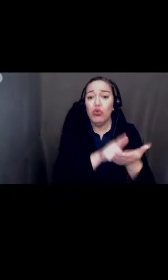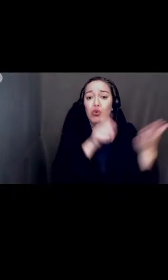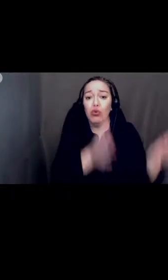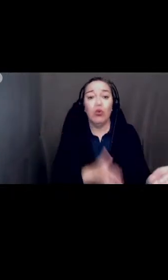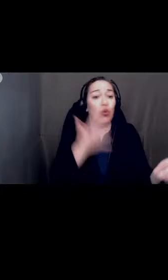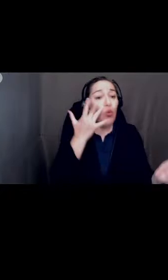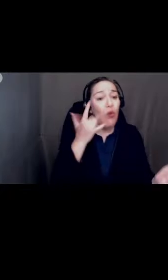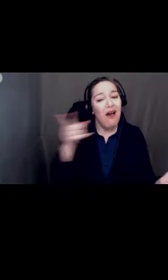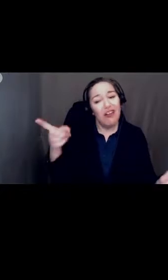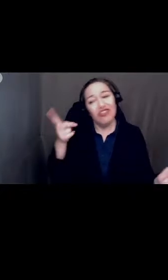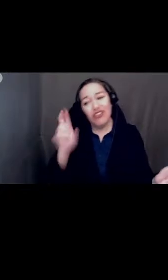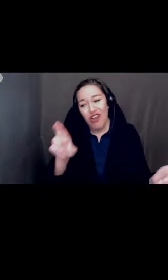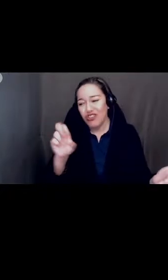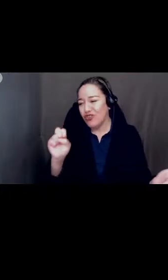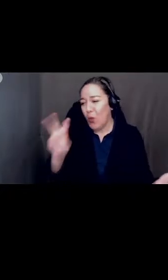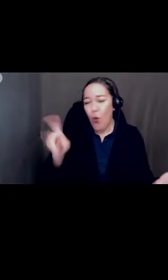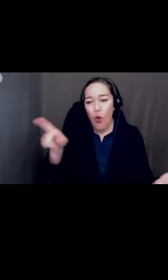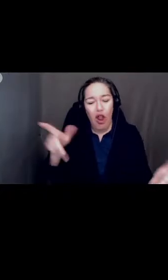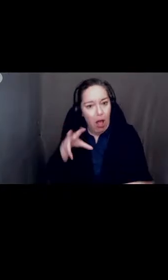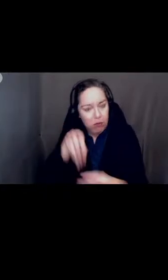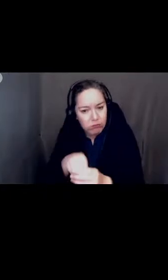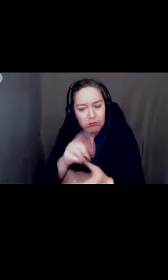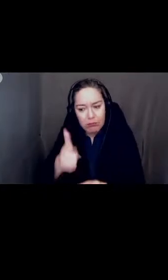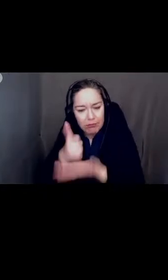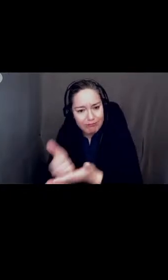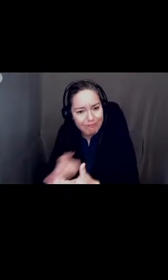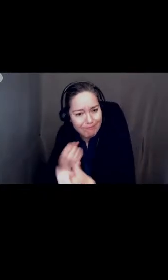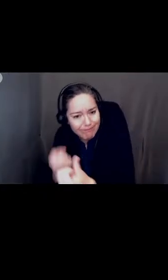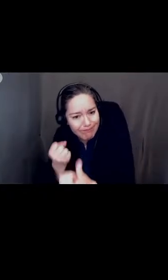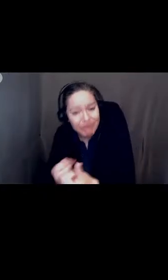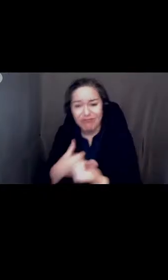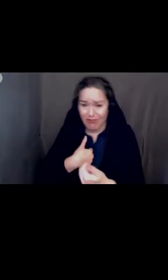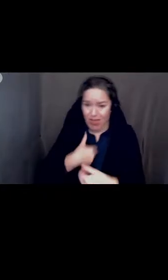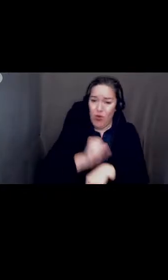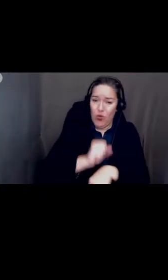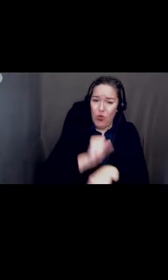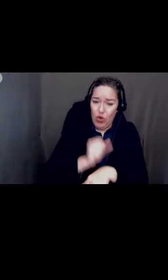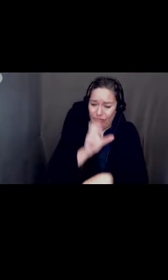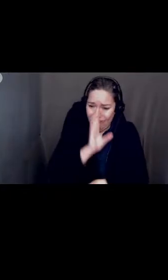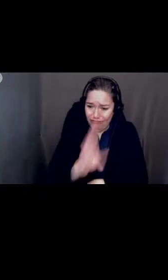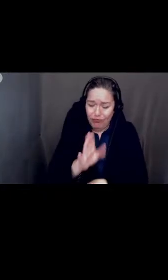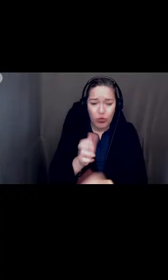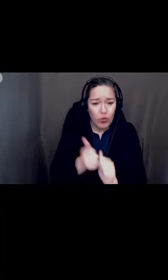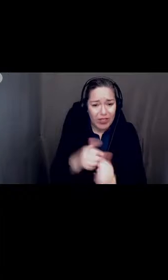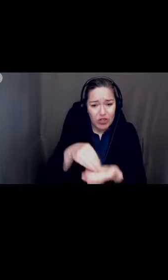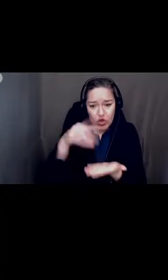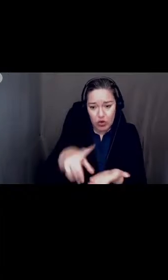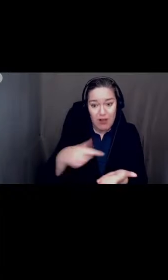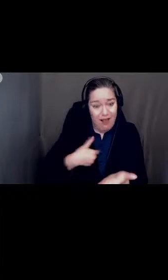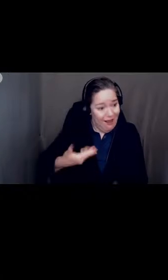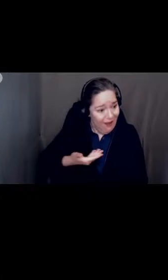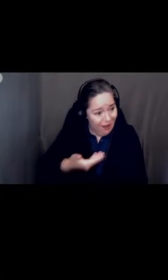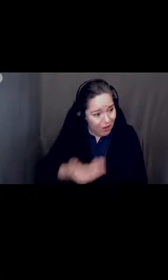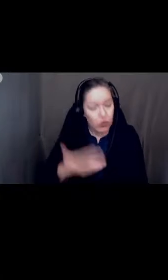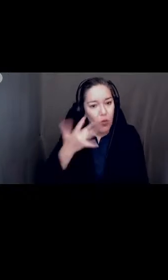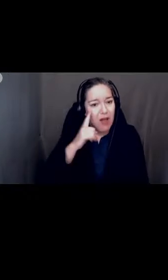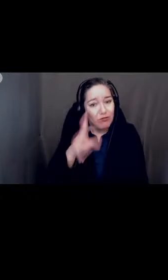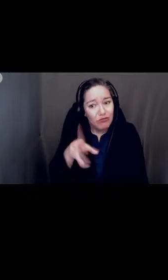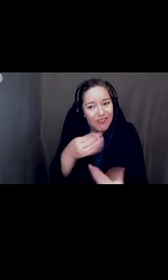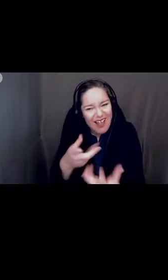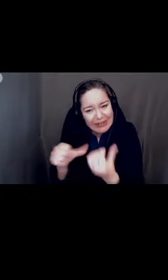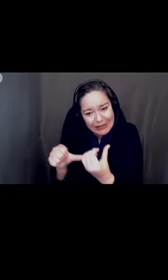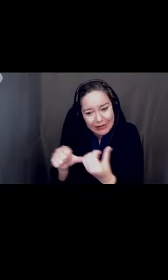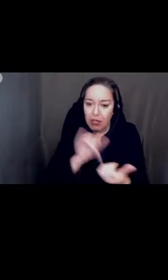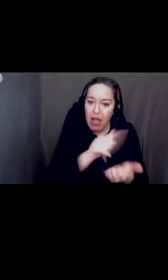students. As a language assistant who works directly with these students, I was hired to provide the assistance that the law prescribes. Discrimination